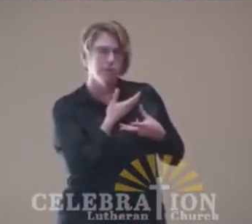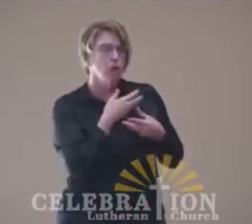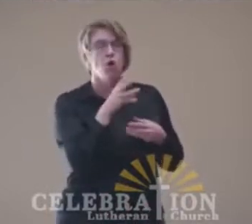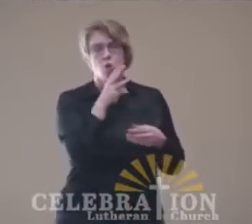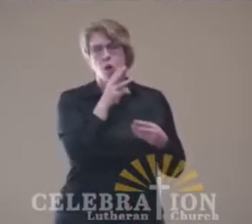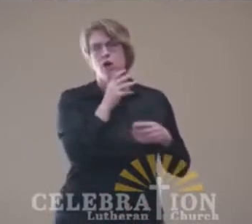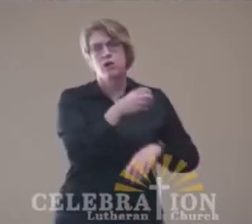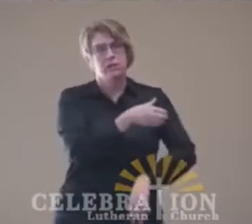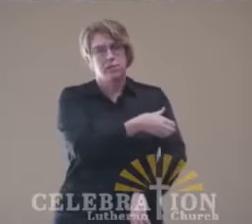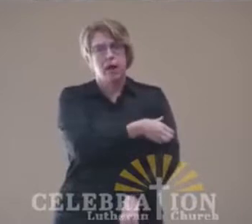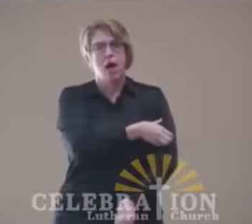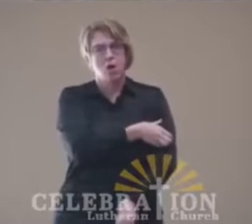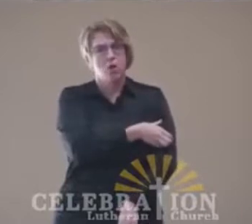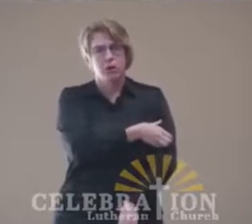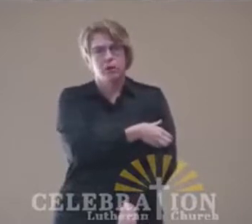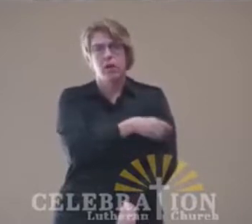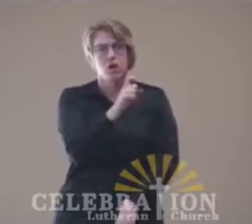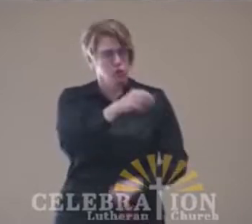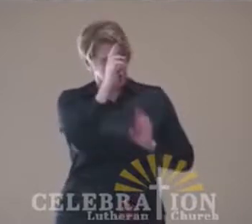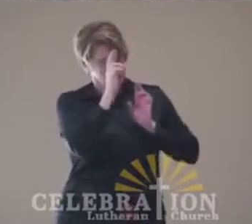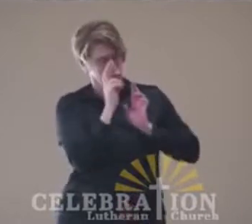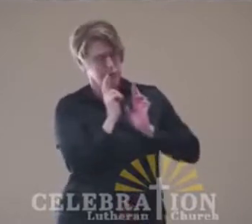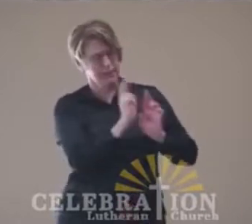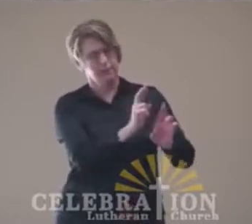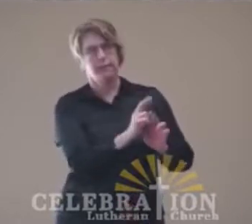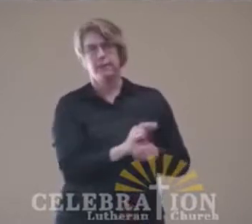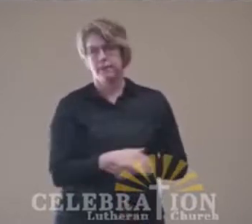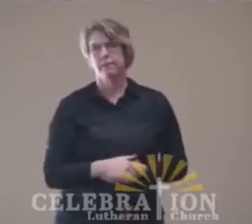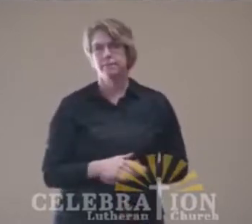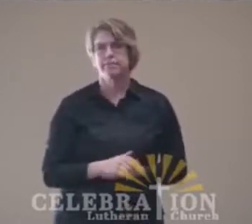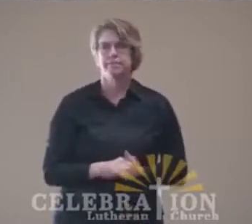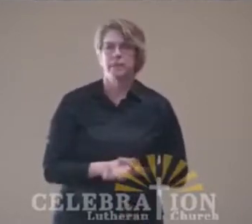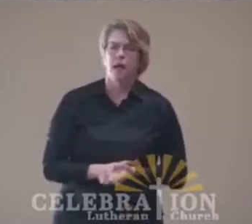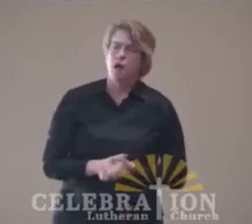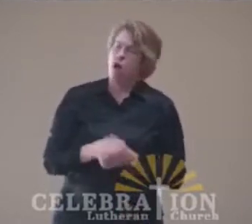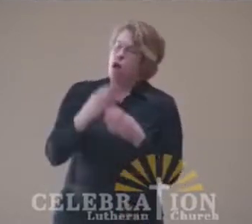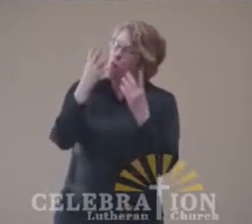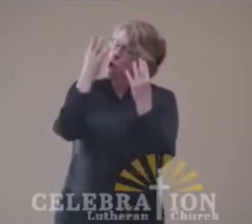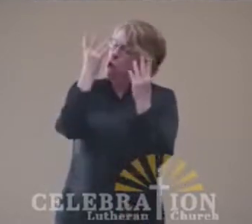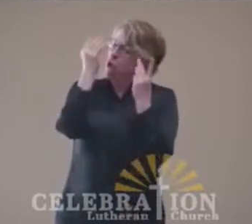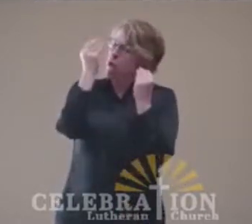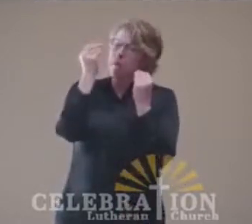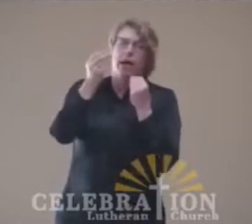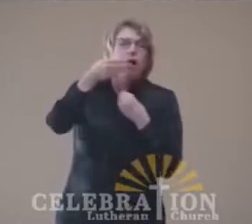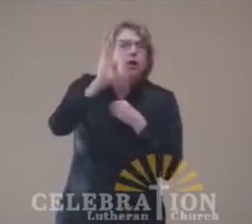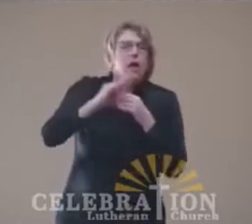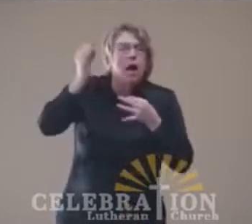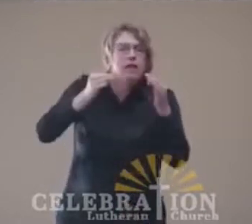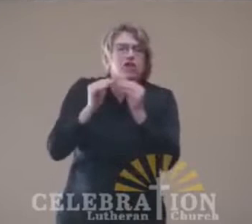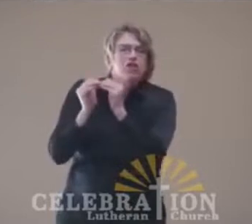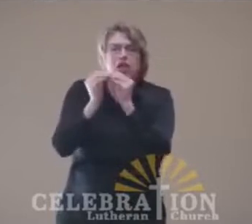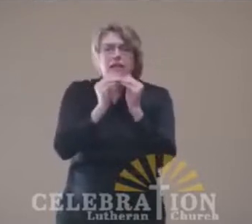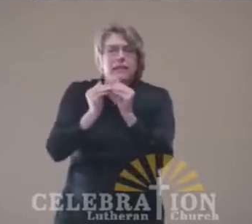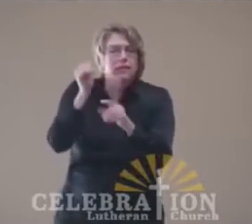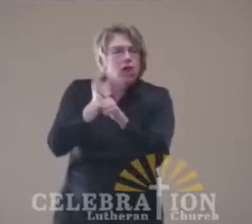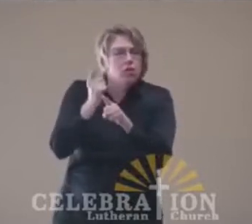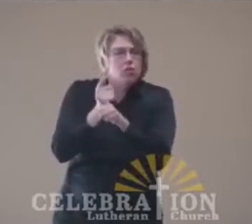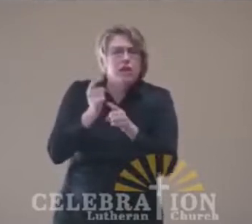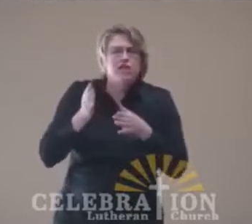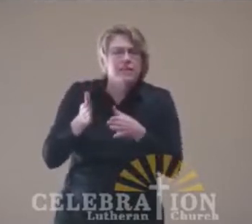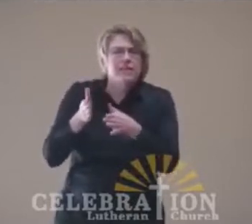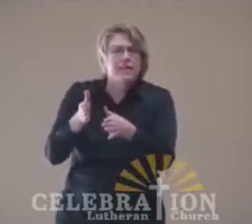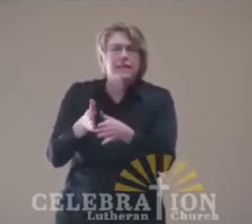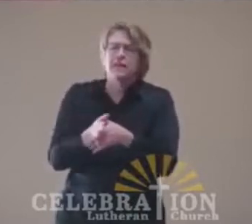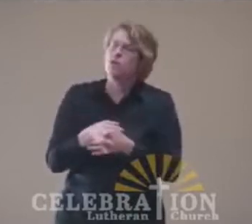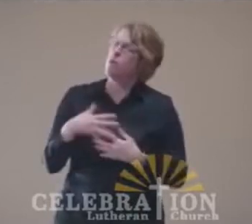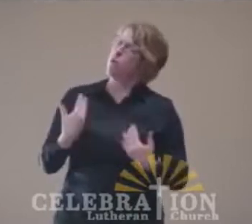or to disrespect. So to think of God's justice and righteousness as that